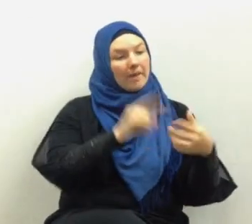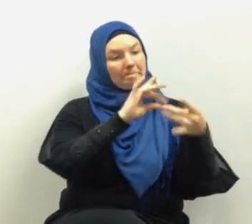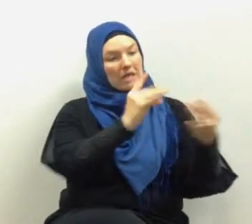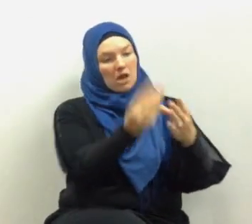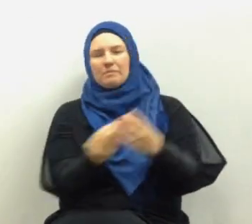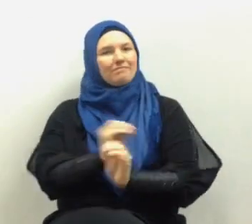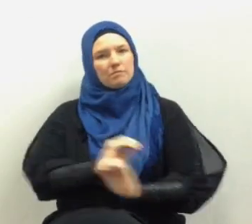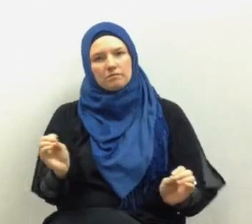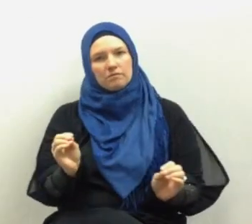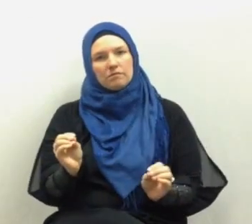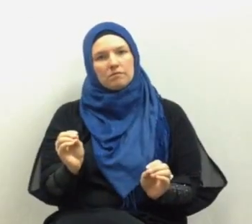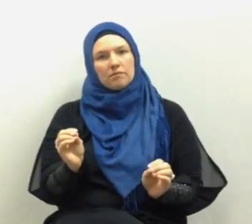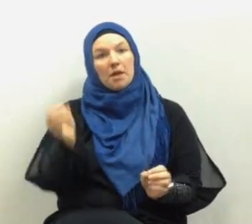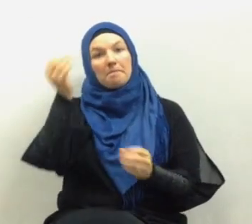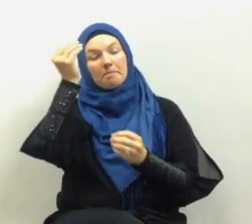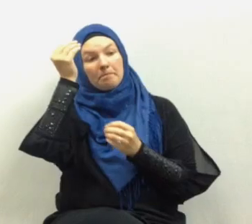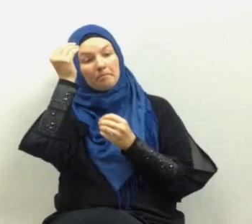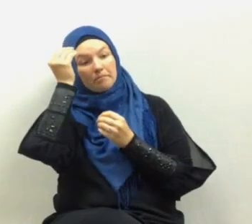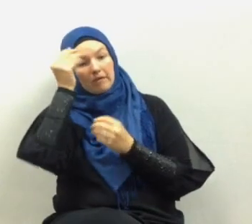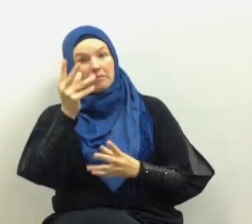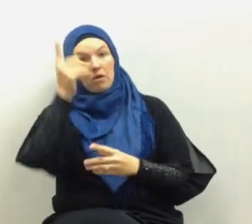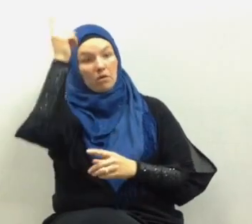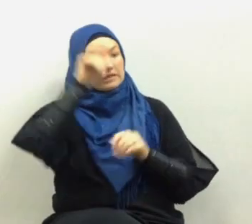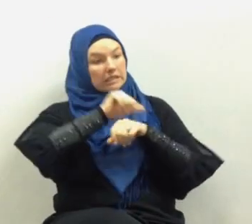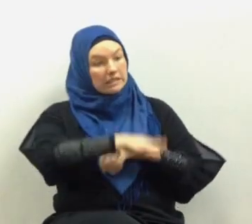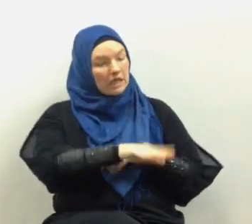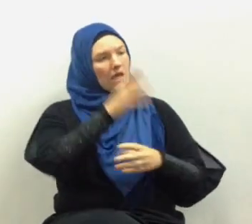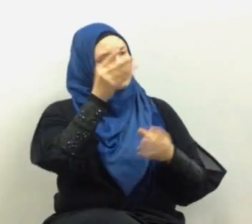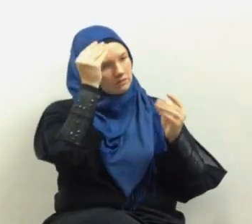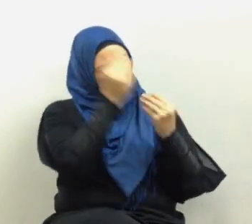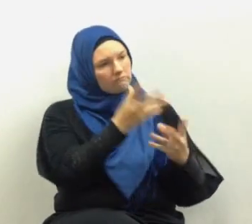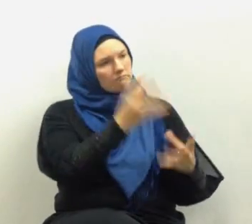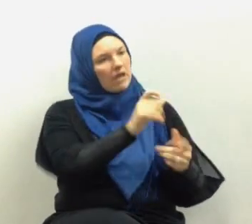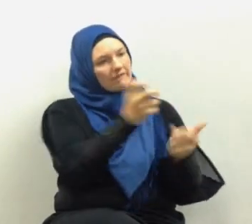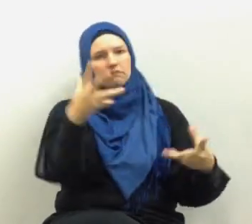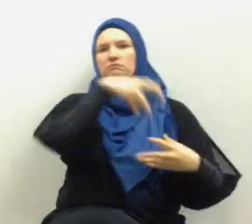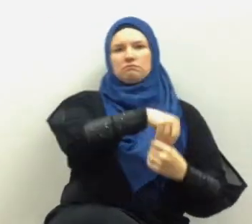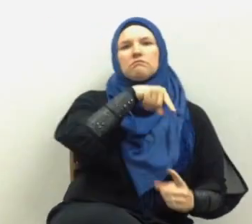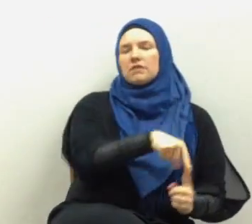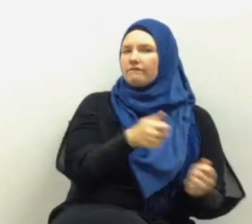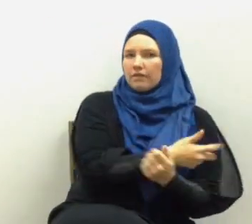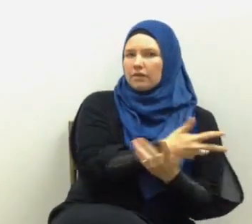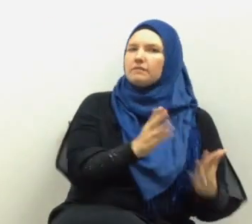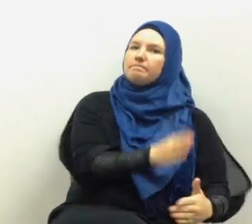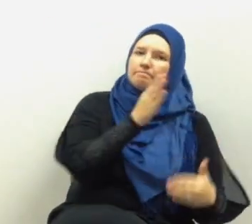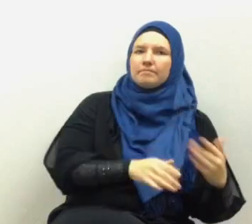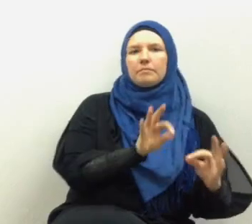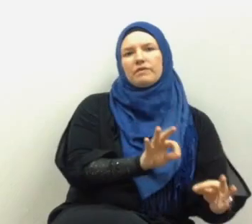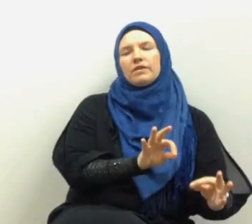to complete the Qur'an the Qur'an is complete the Qur'an is however accompanied with